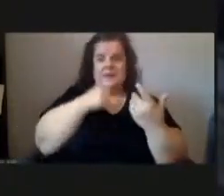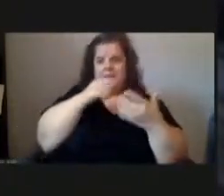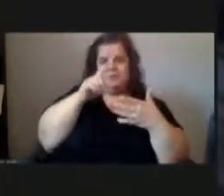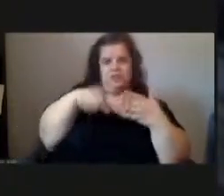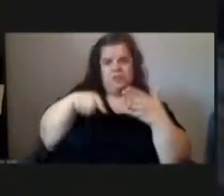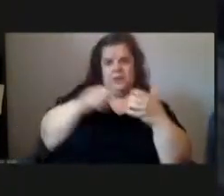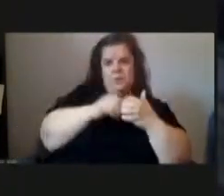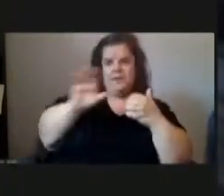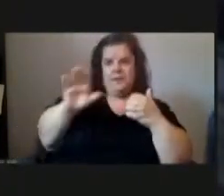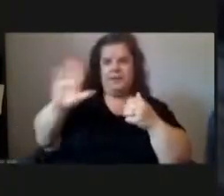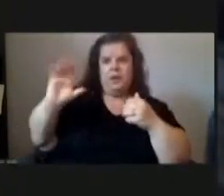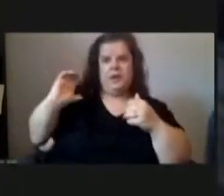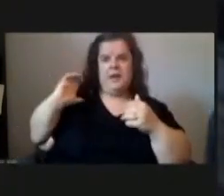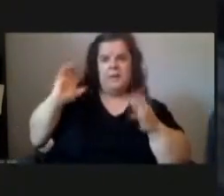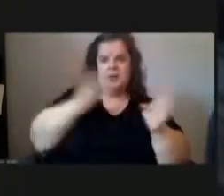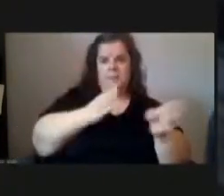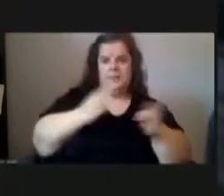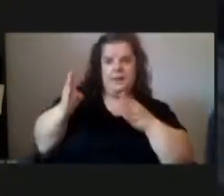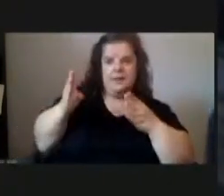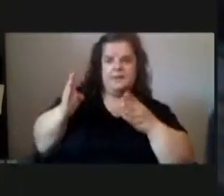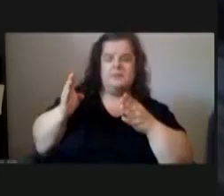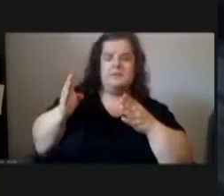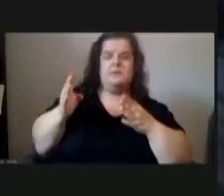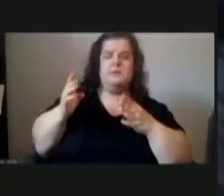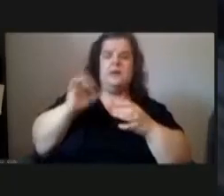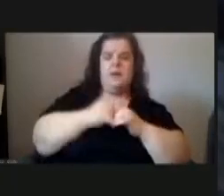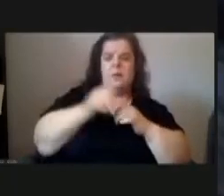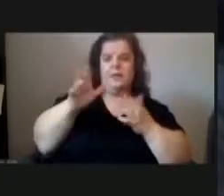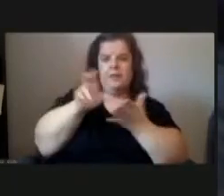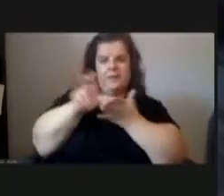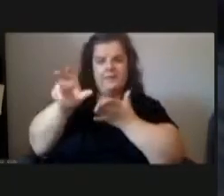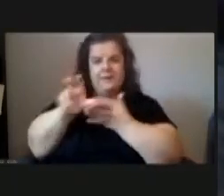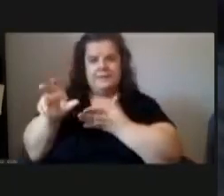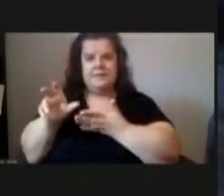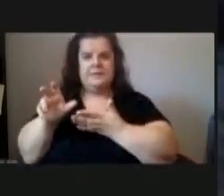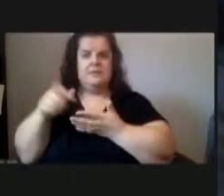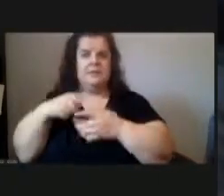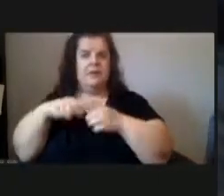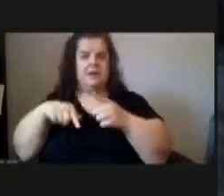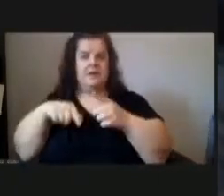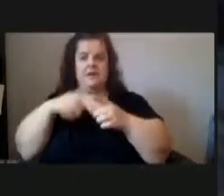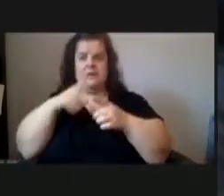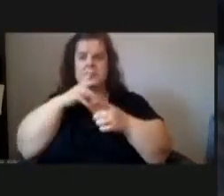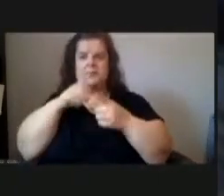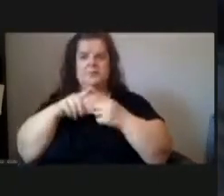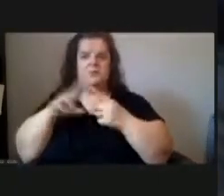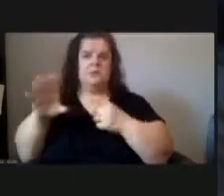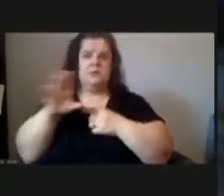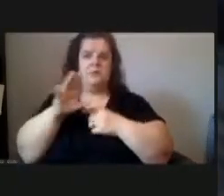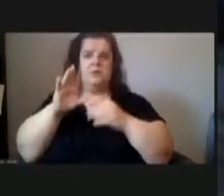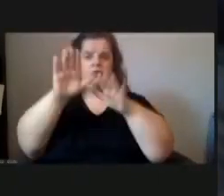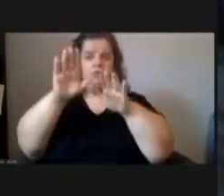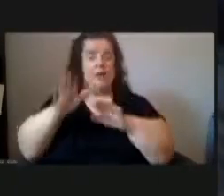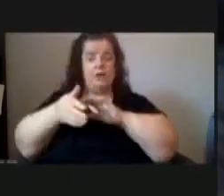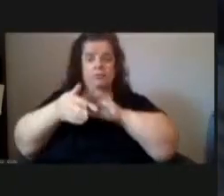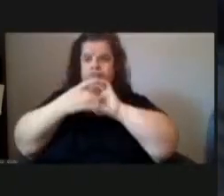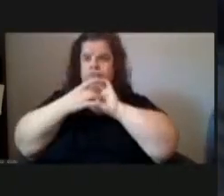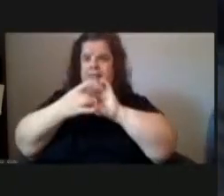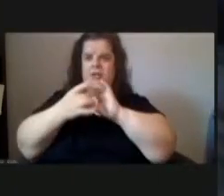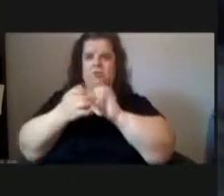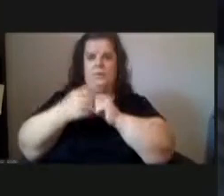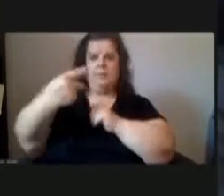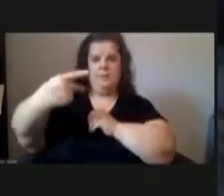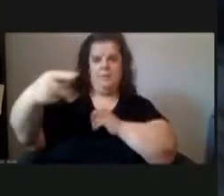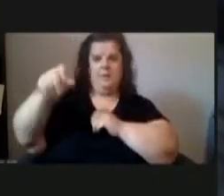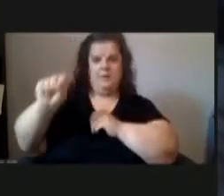capital plan to see how they're how they're investing i i mean i can speak to the you know the great relationship we have with pps where we